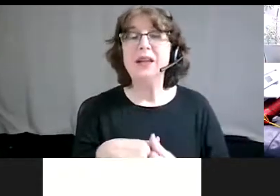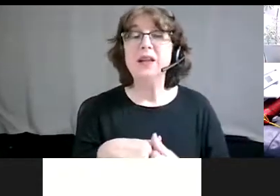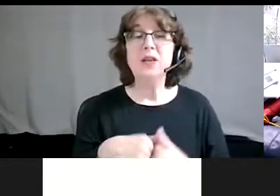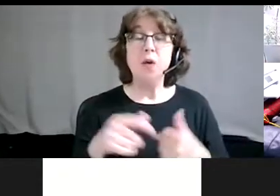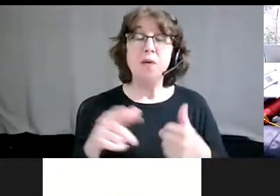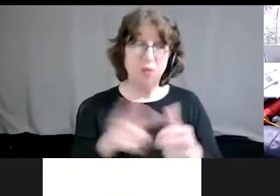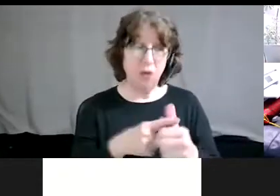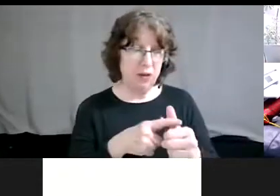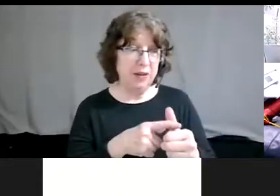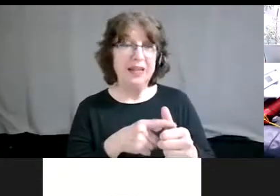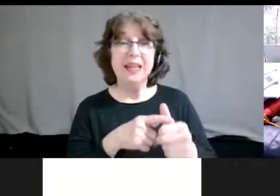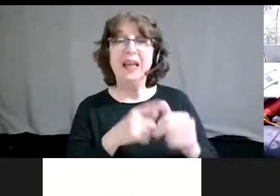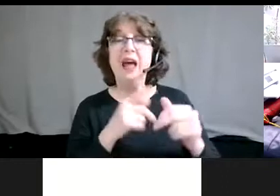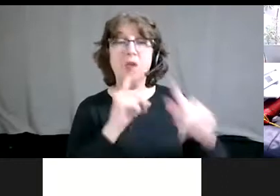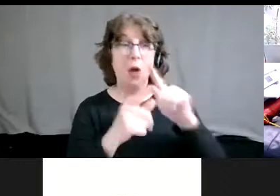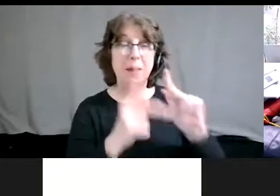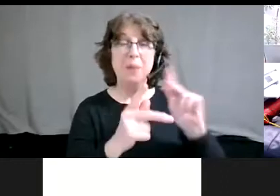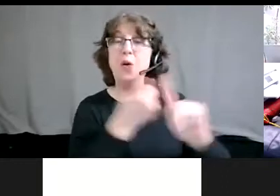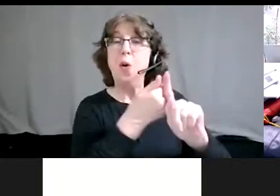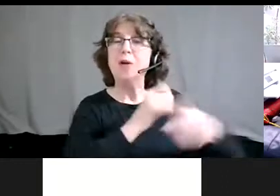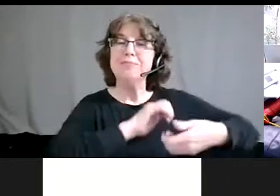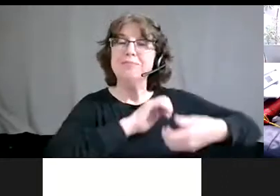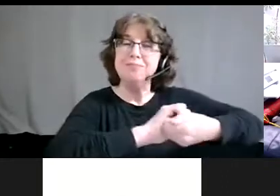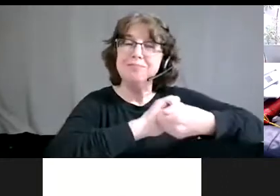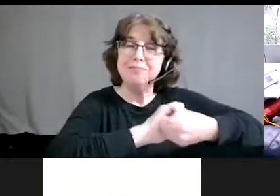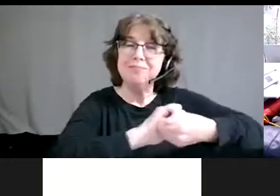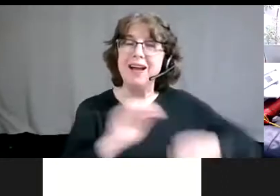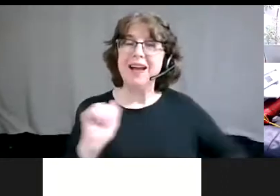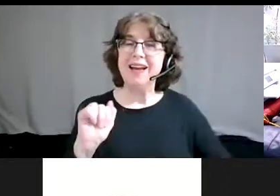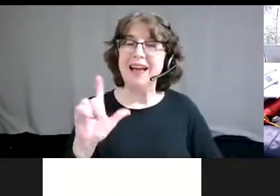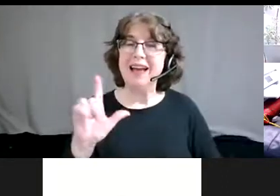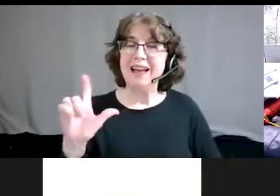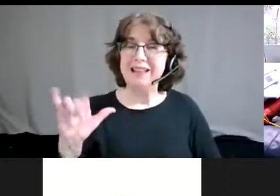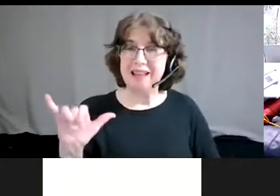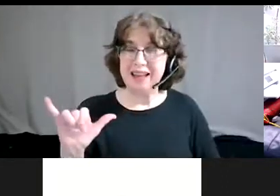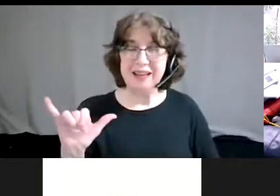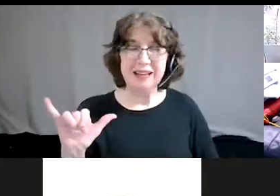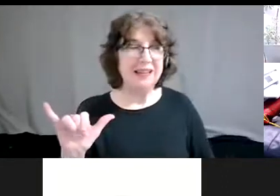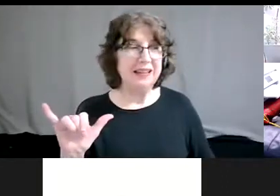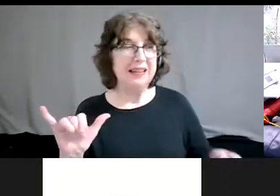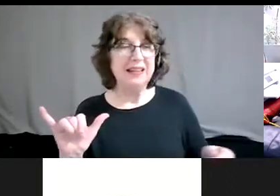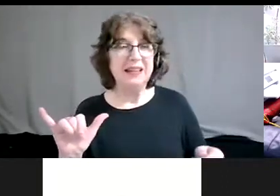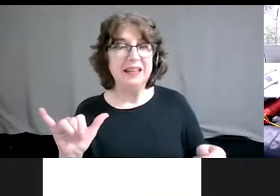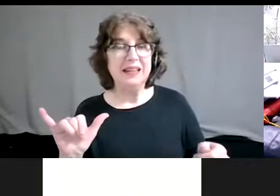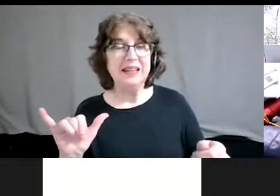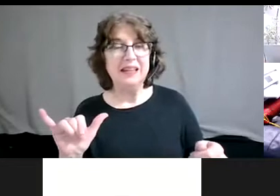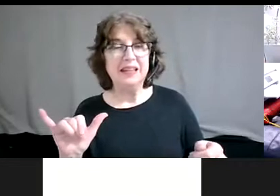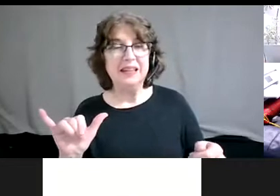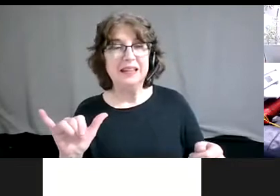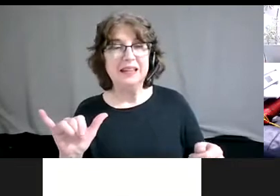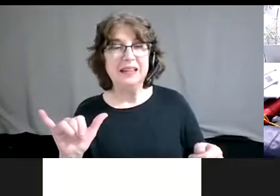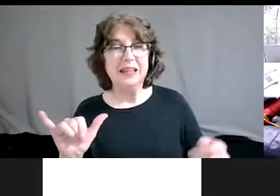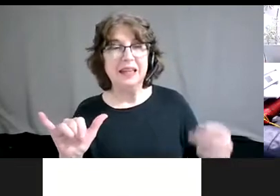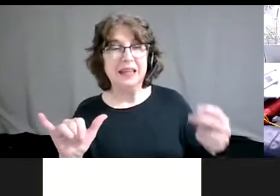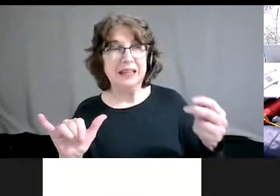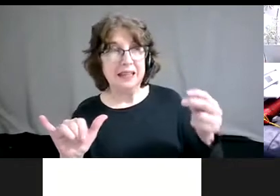allies that I see you, I